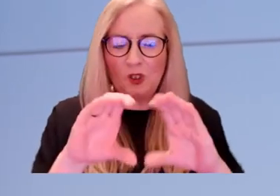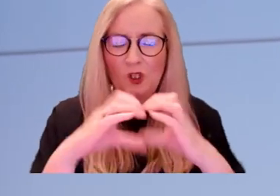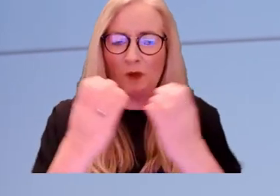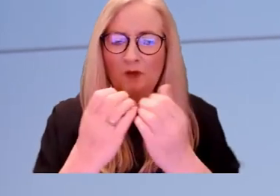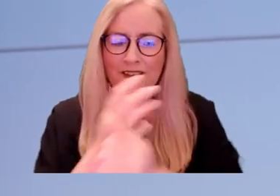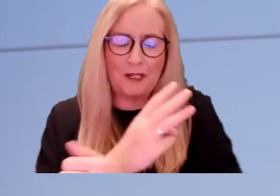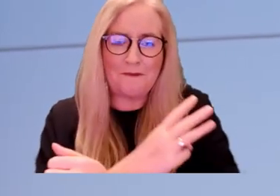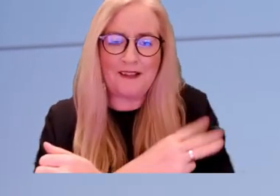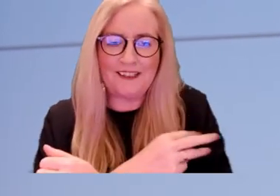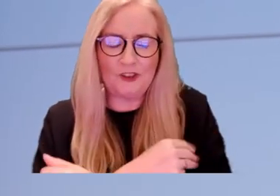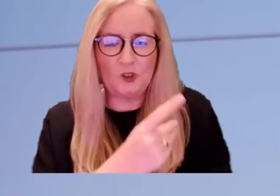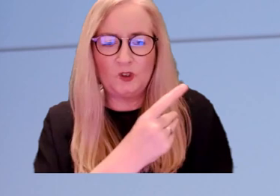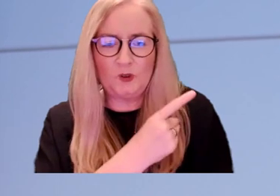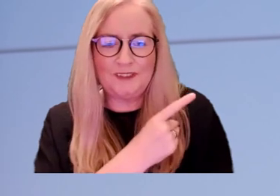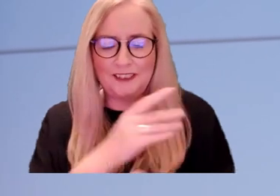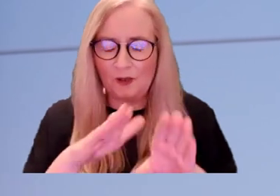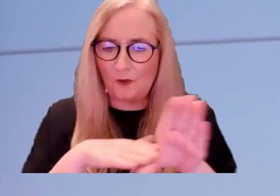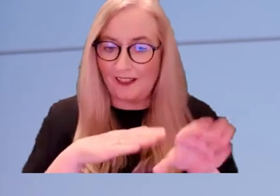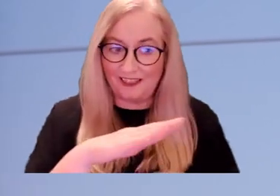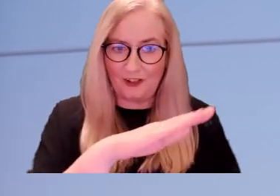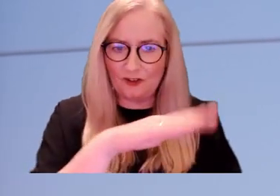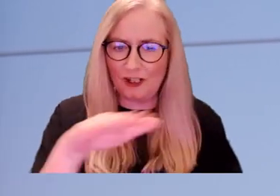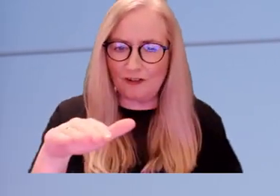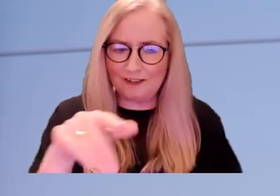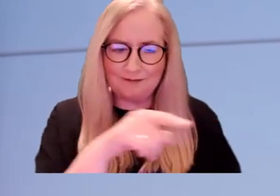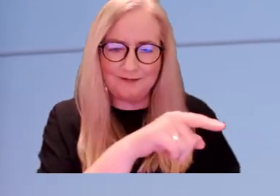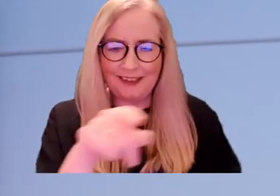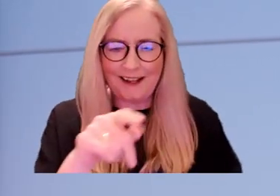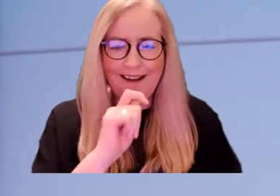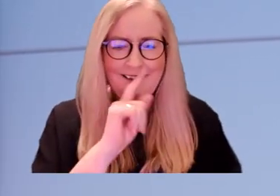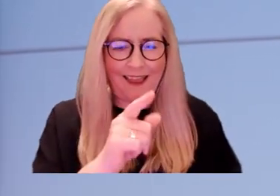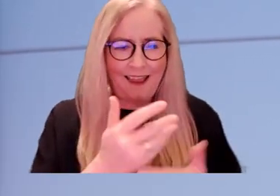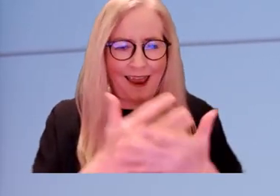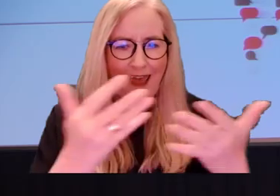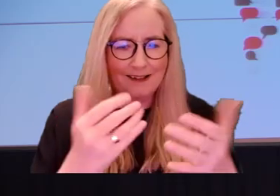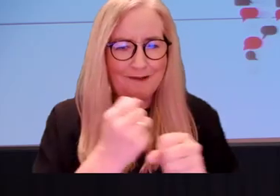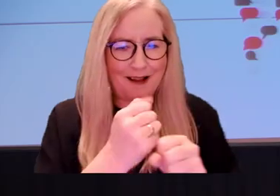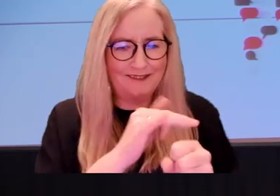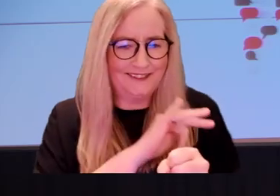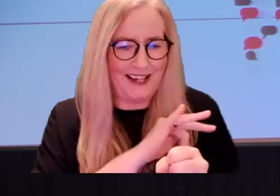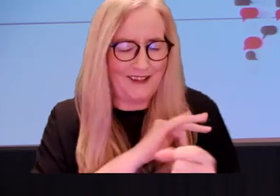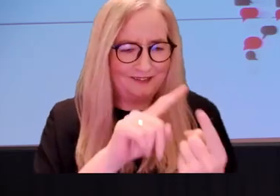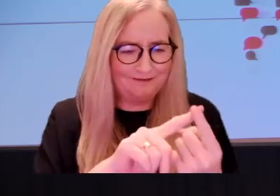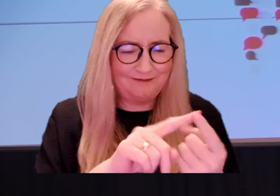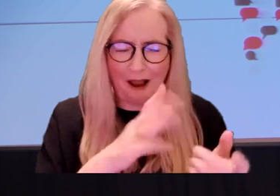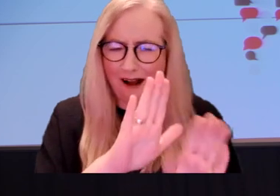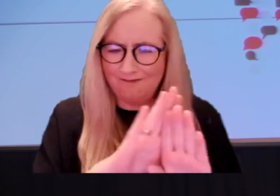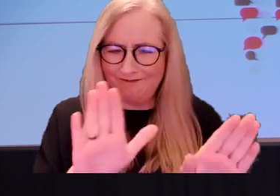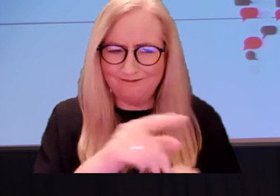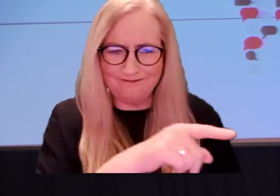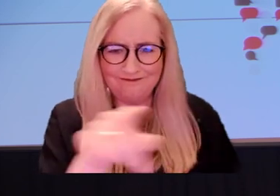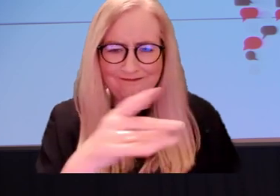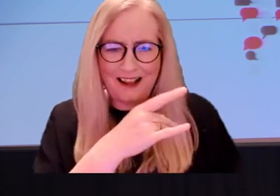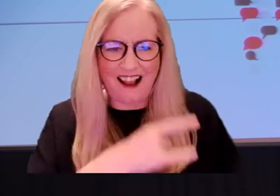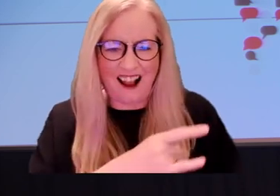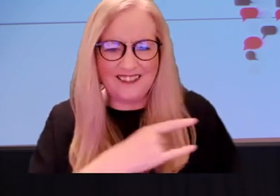my community policing duty with the kids, because they would tell you so much about yourself. They're so